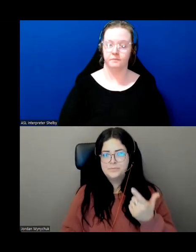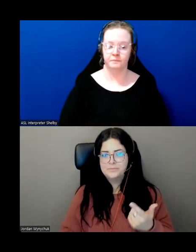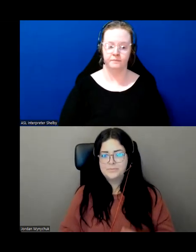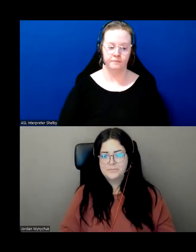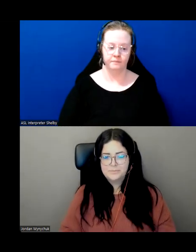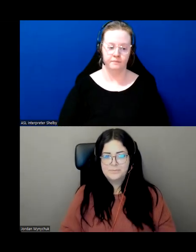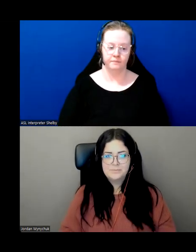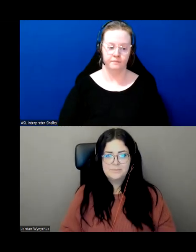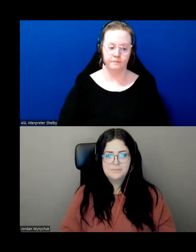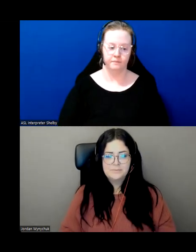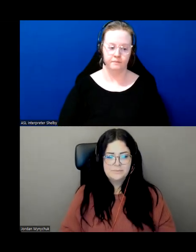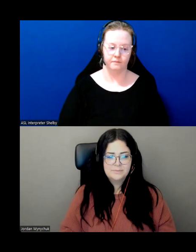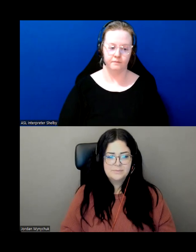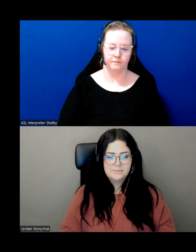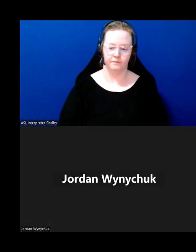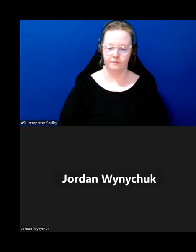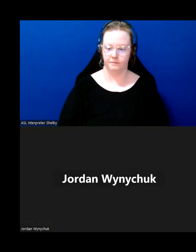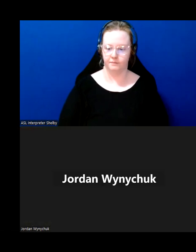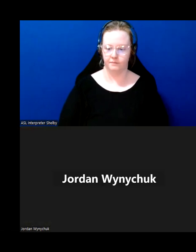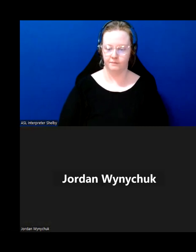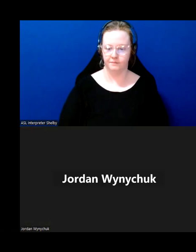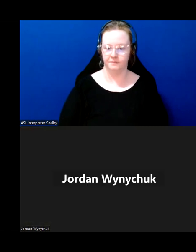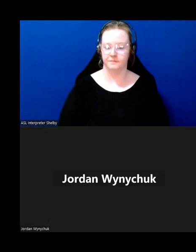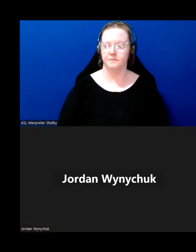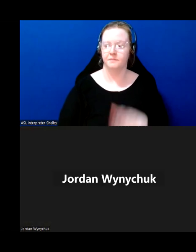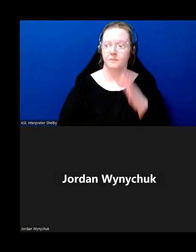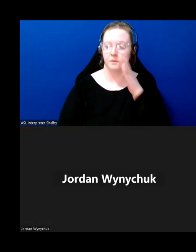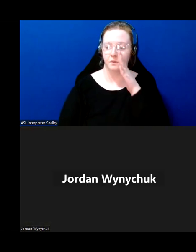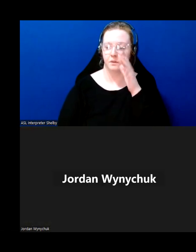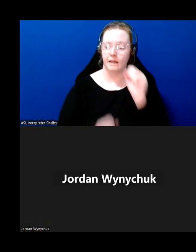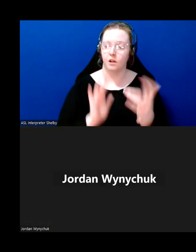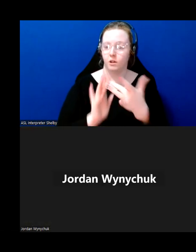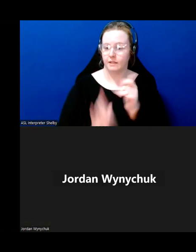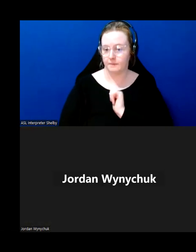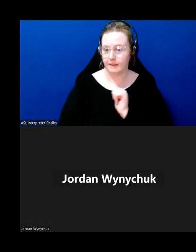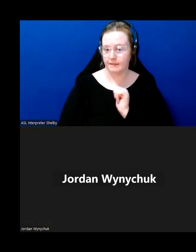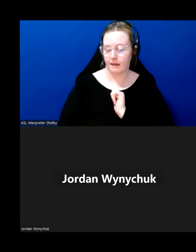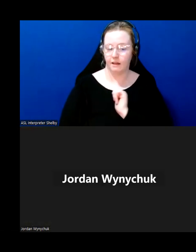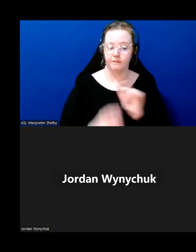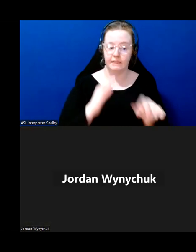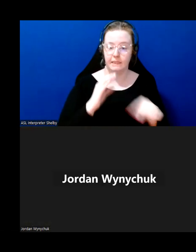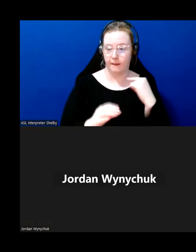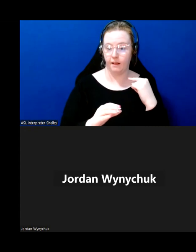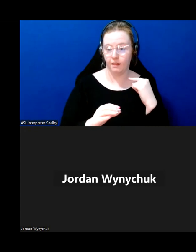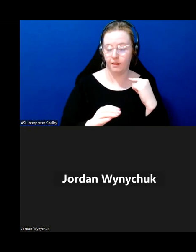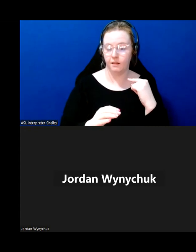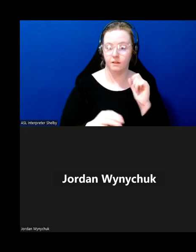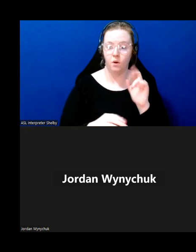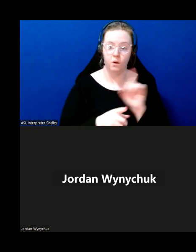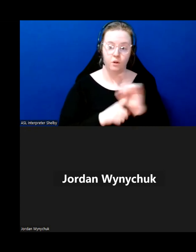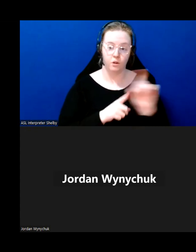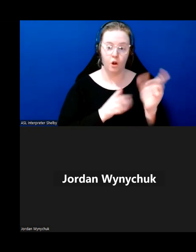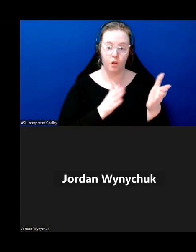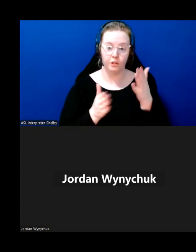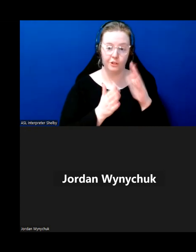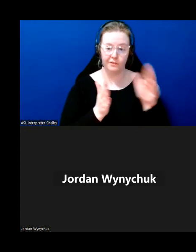actually reach out to myself and uh through email or give the service center a call and ask the questions